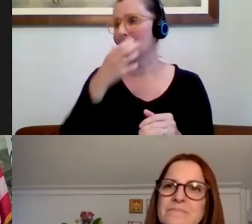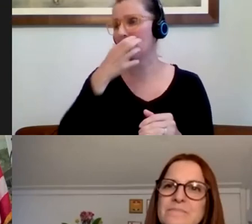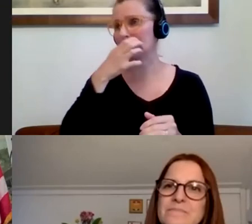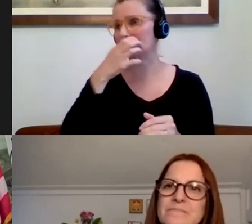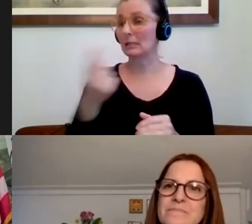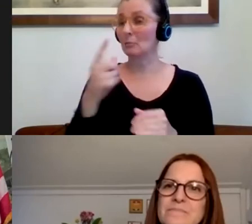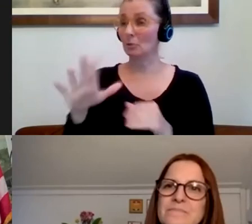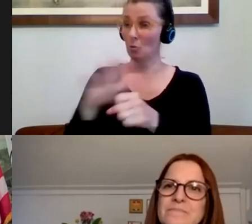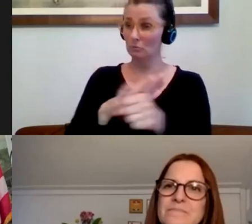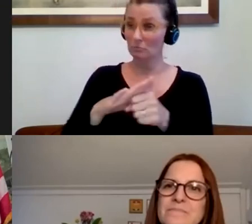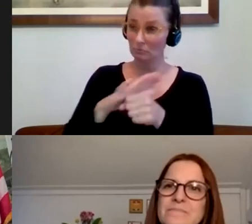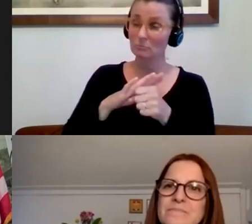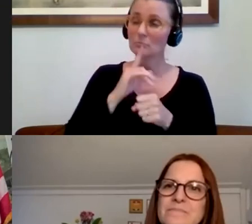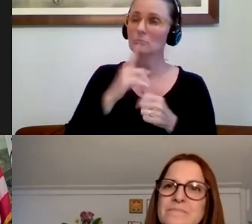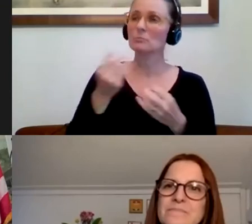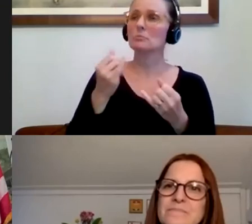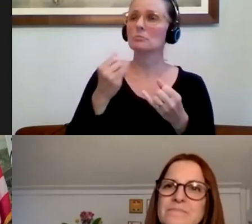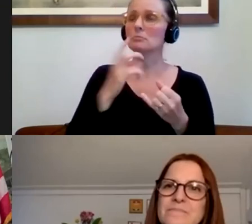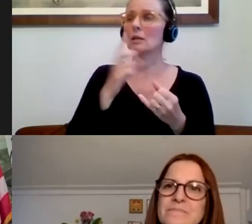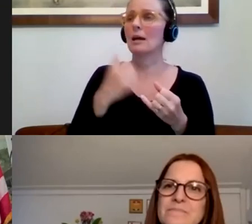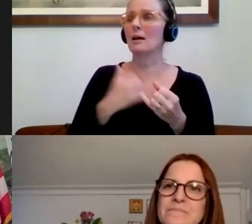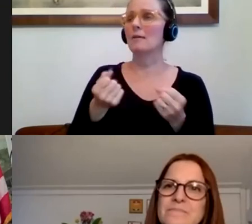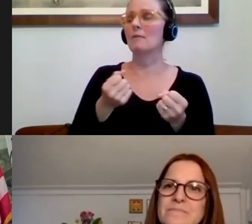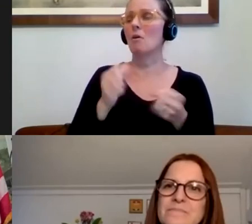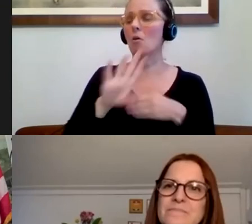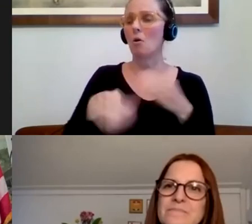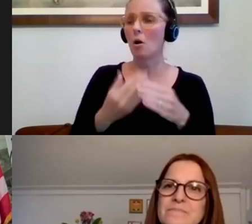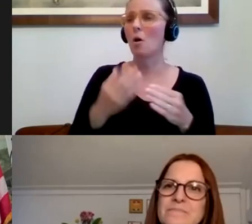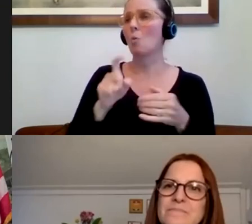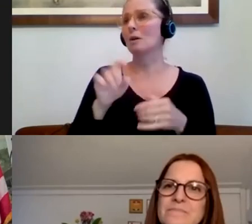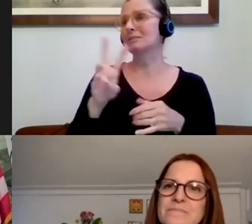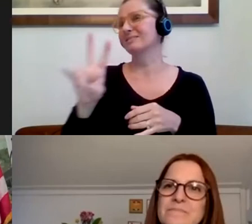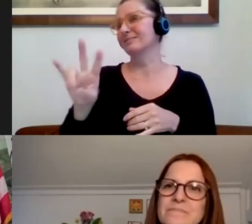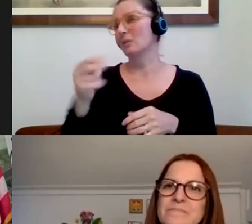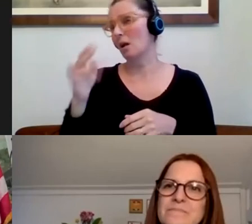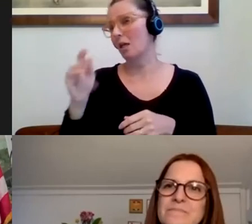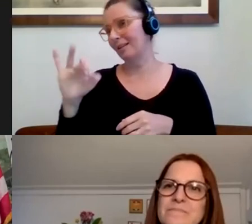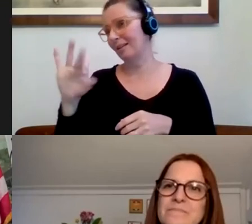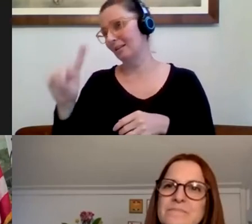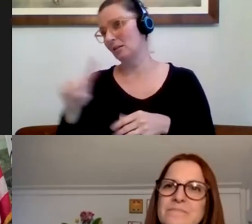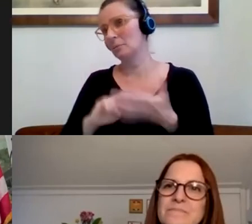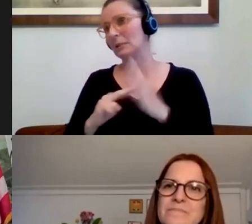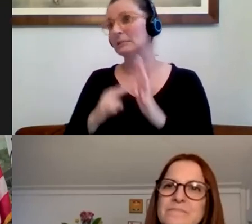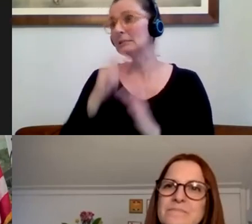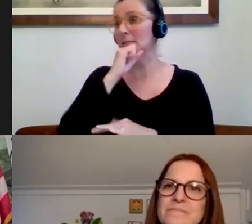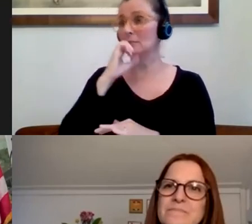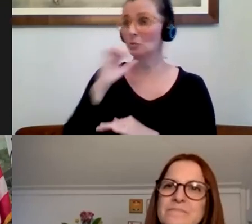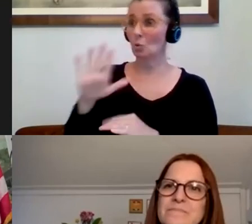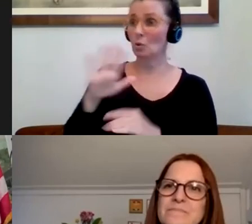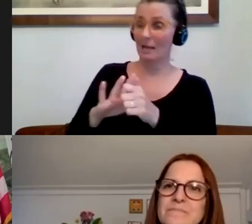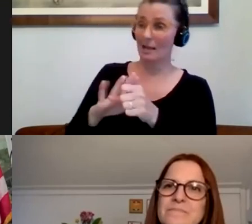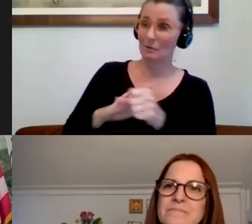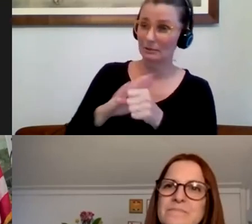we are in the process of doing it now. We have them all at 167 Holland. So if there's seniors in your, um, areas or